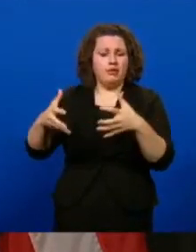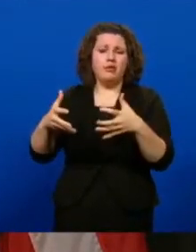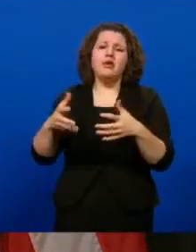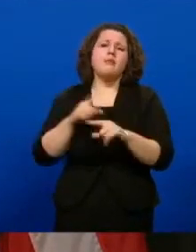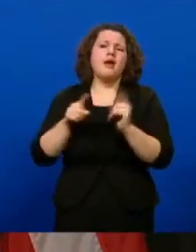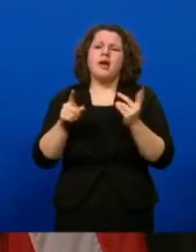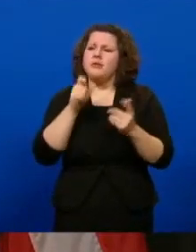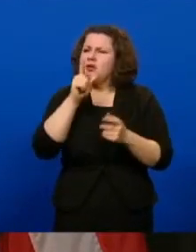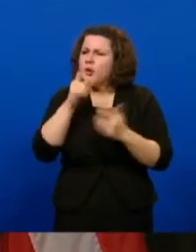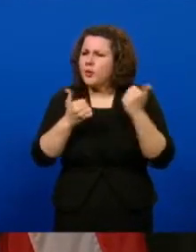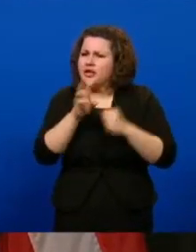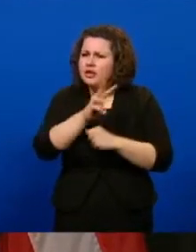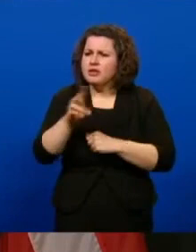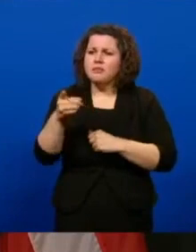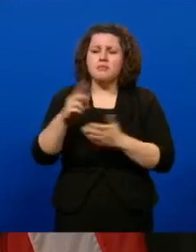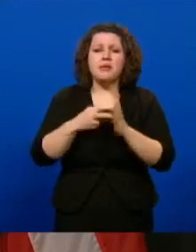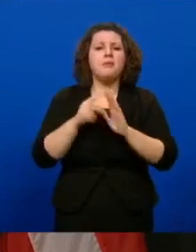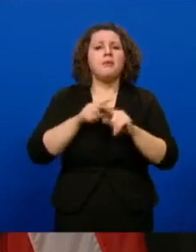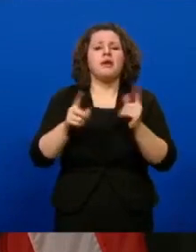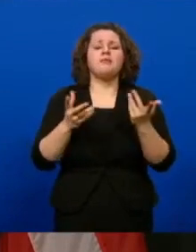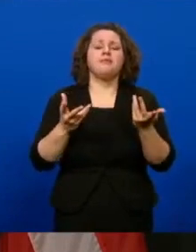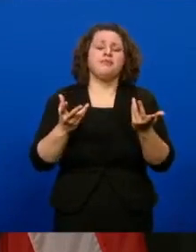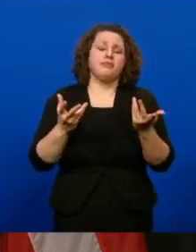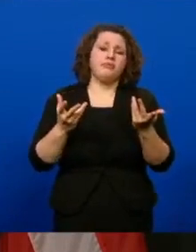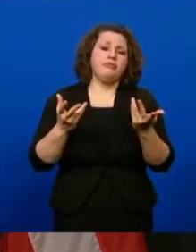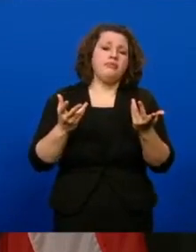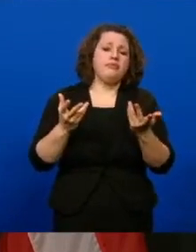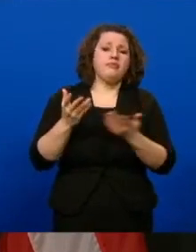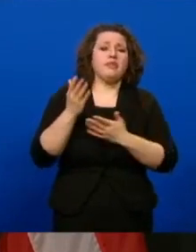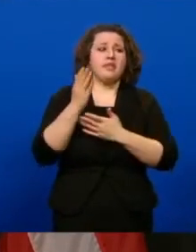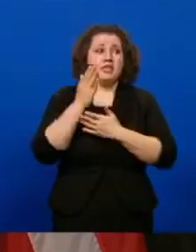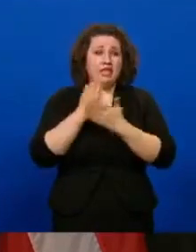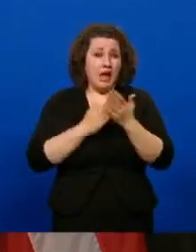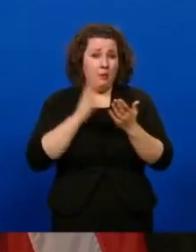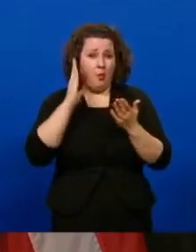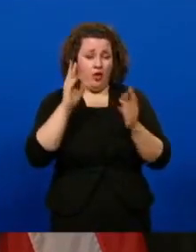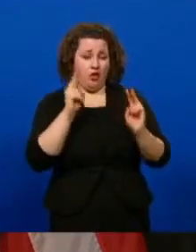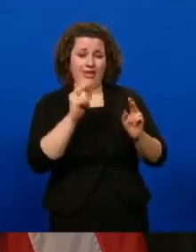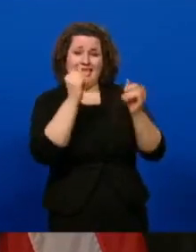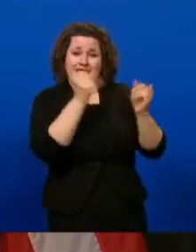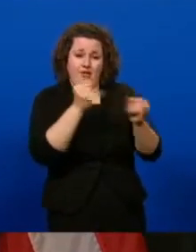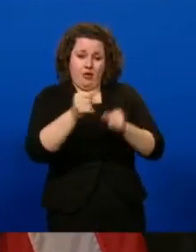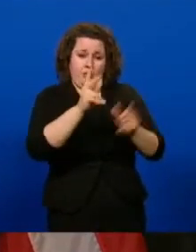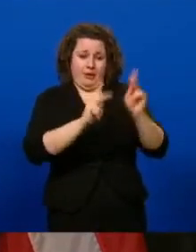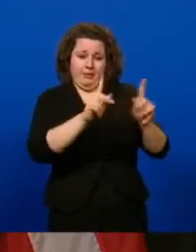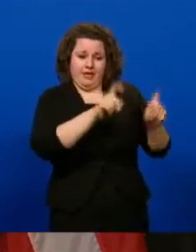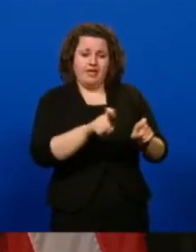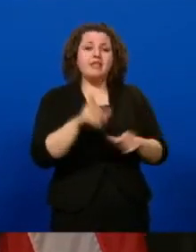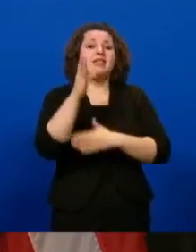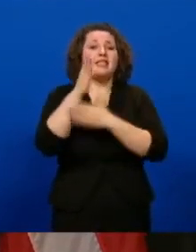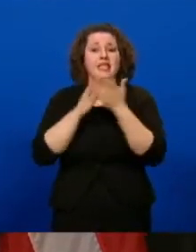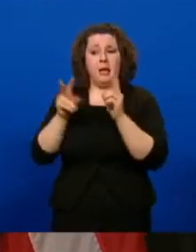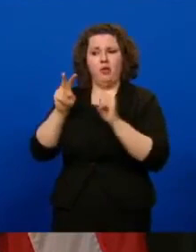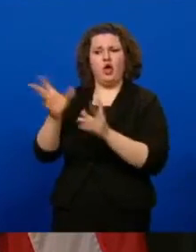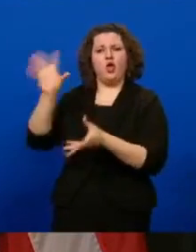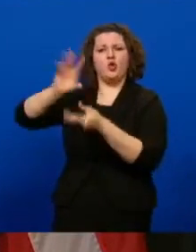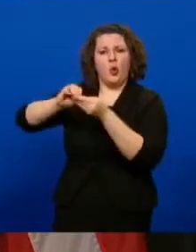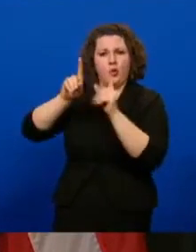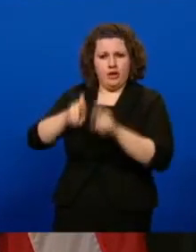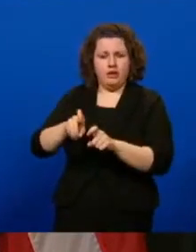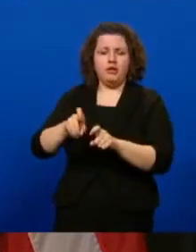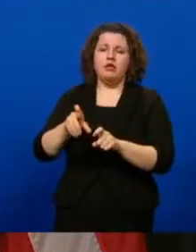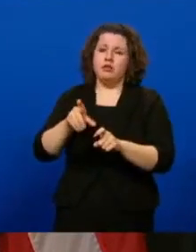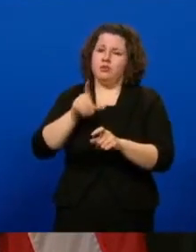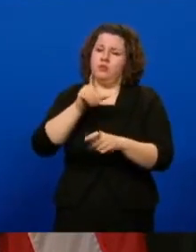I don't know which site you're referring to, but sometimes some of them look at individuals tested, and some of them look at total tested. And I think we